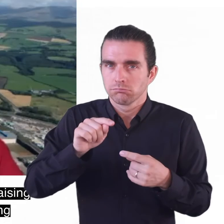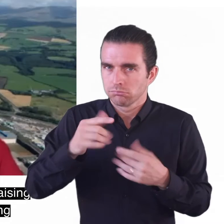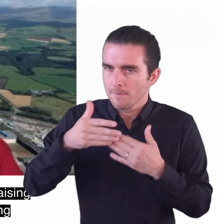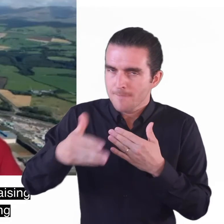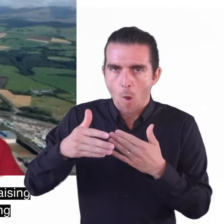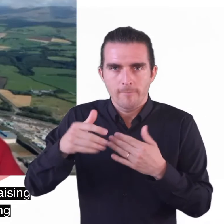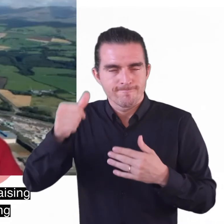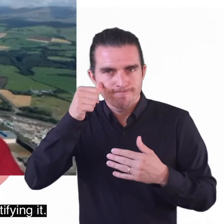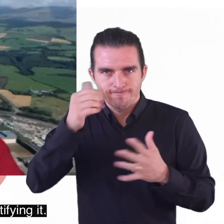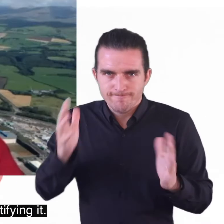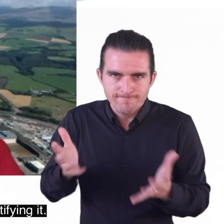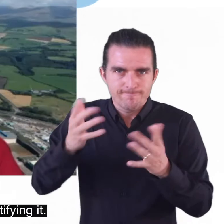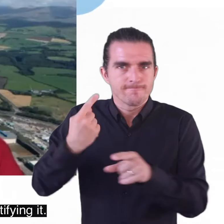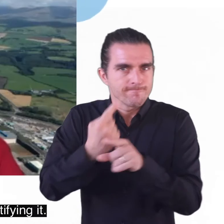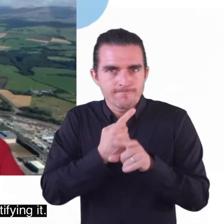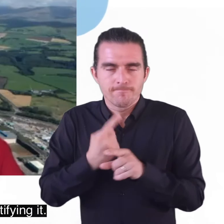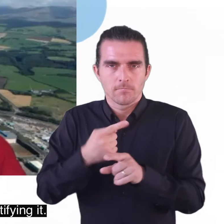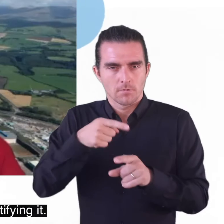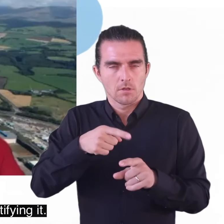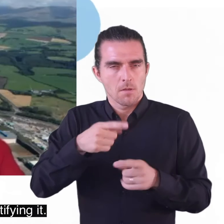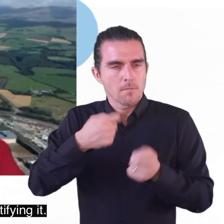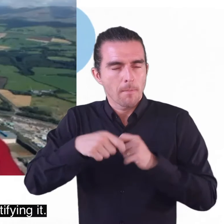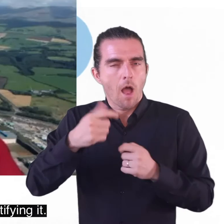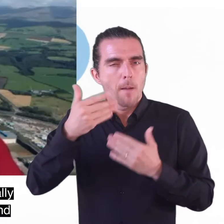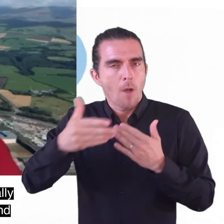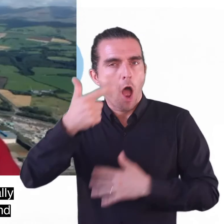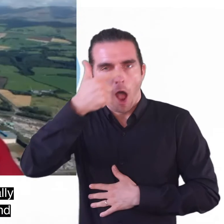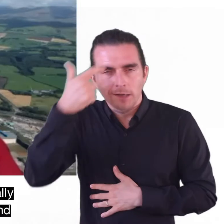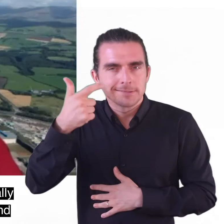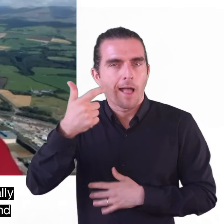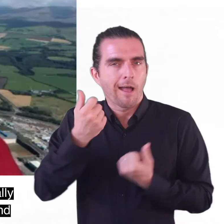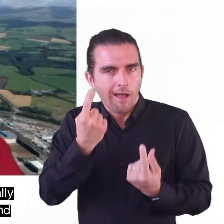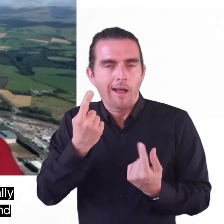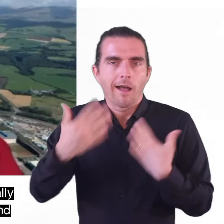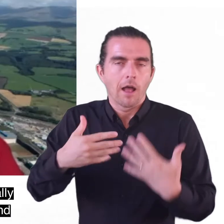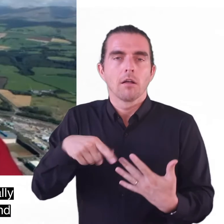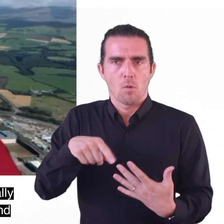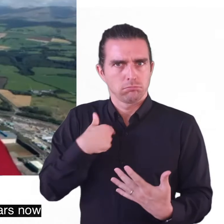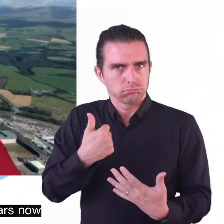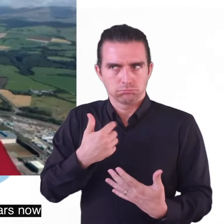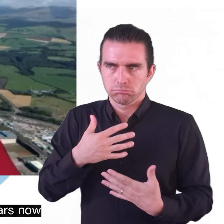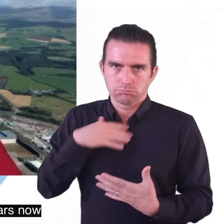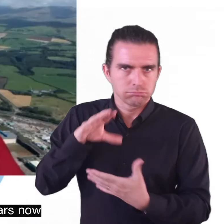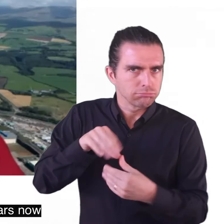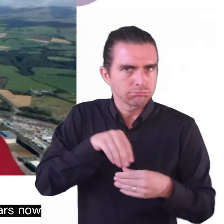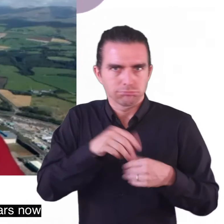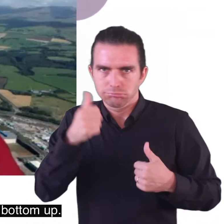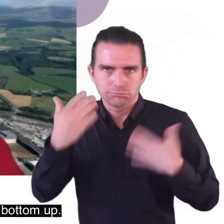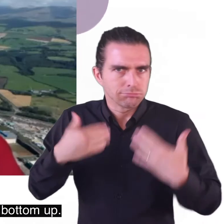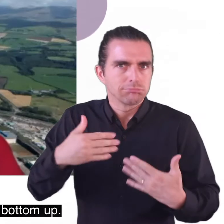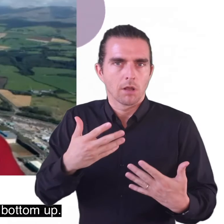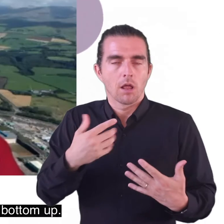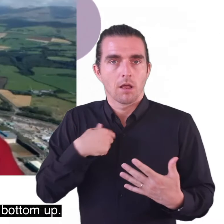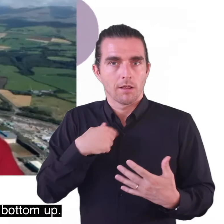raising awareness upskilling and just talking and demystifying it so i've been personally engaged with this kind of thing for for quite a few years